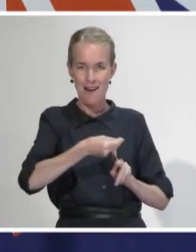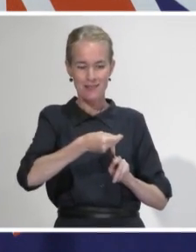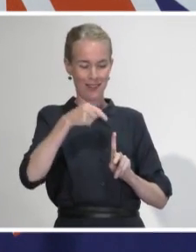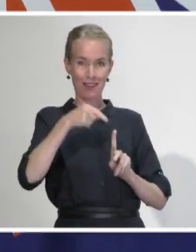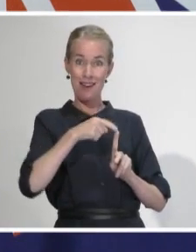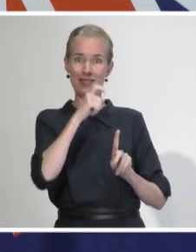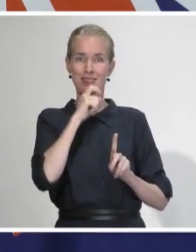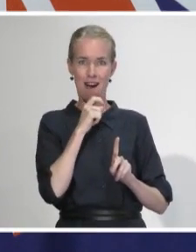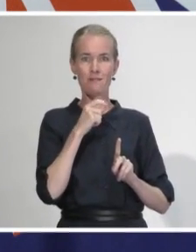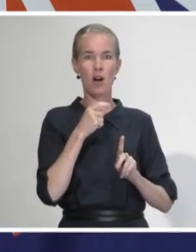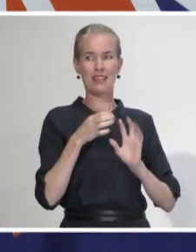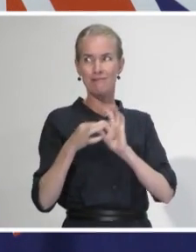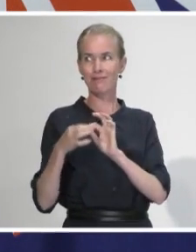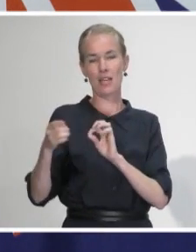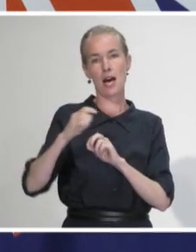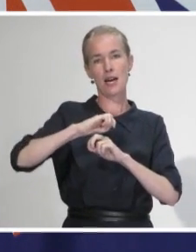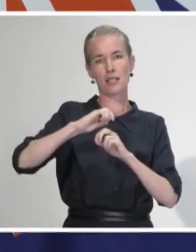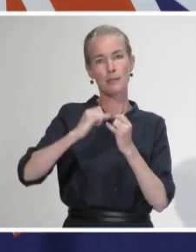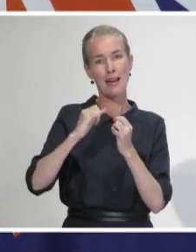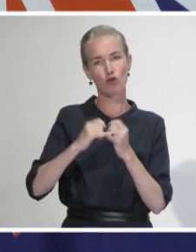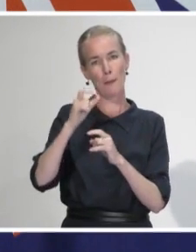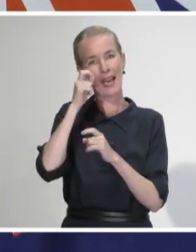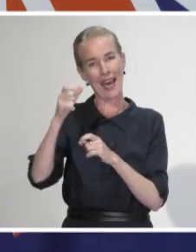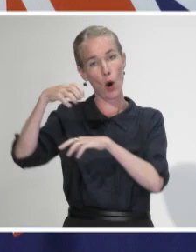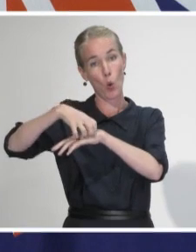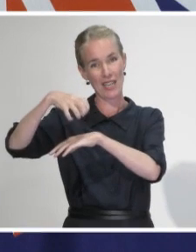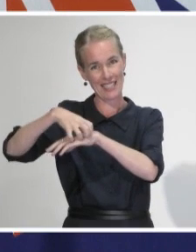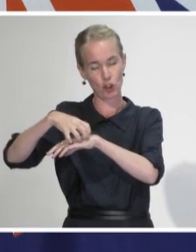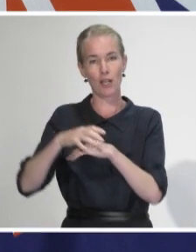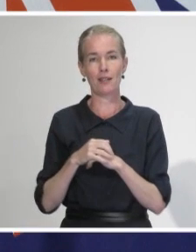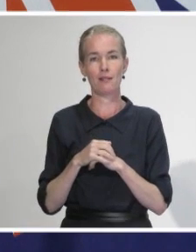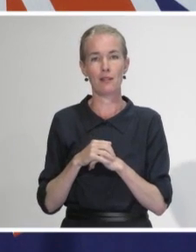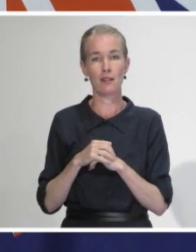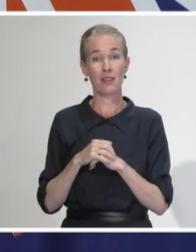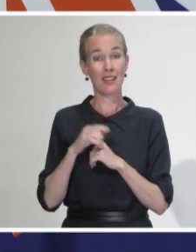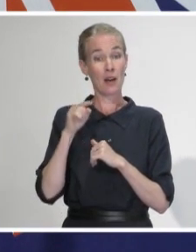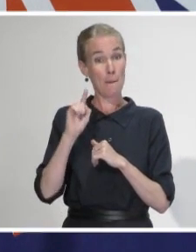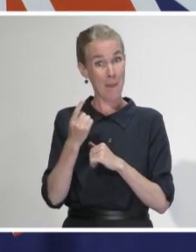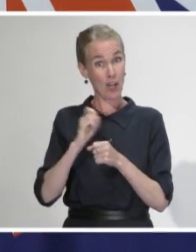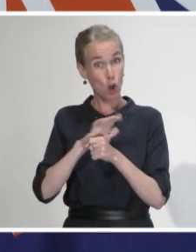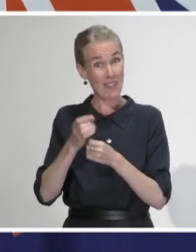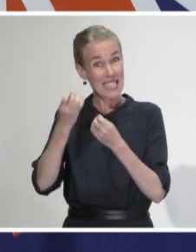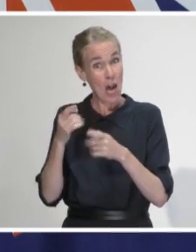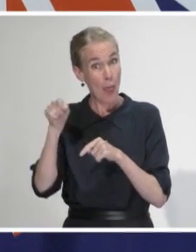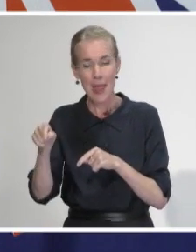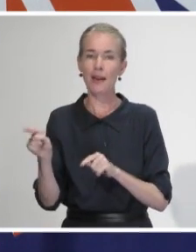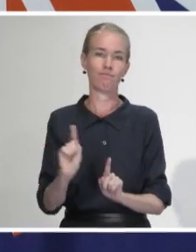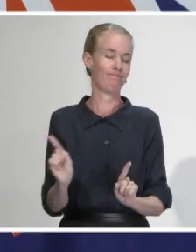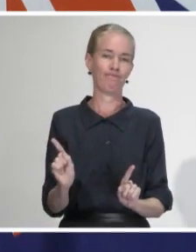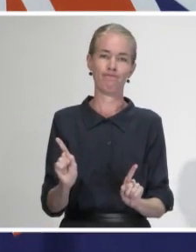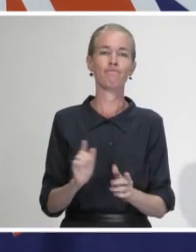linked to spectrum care. However, it's not a cluster that had its origin within the spectrum care facility.